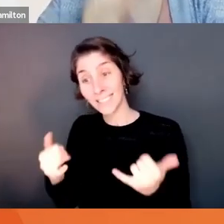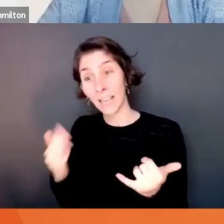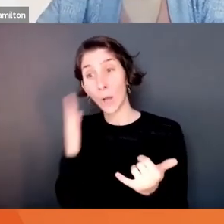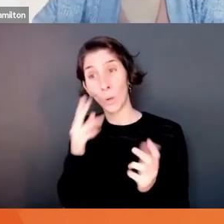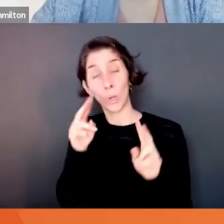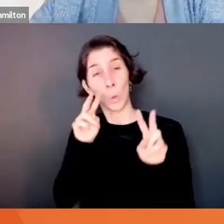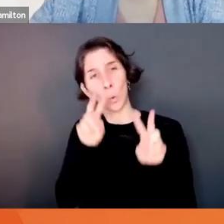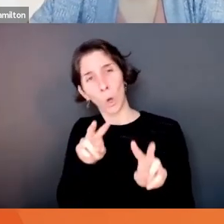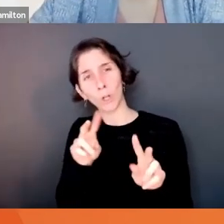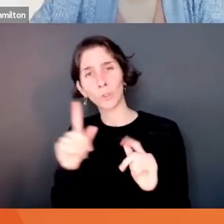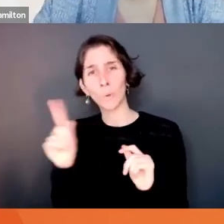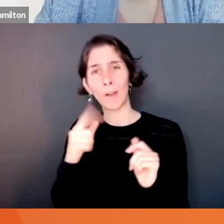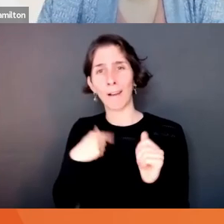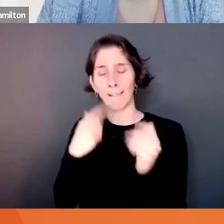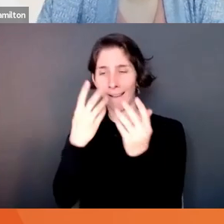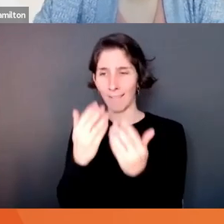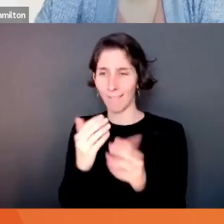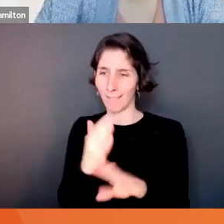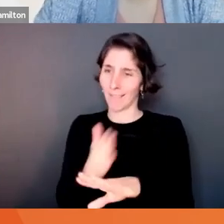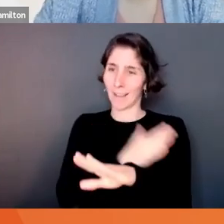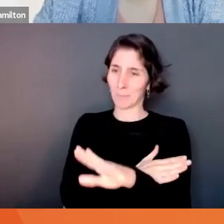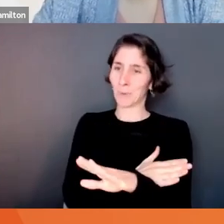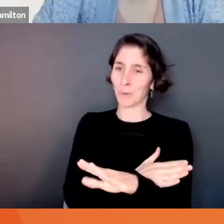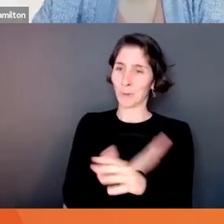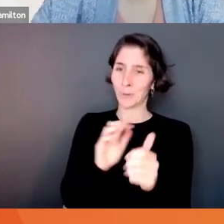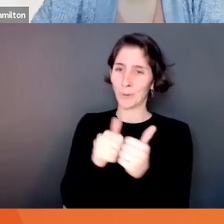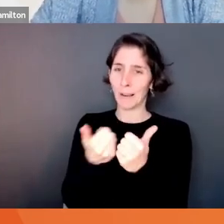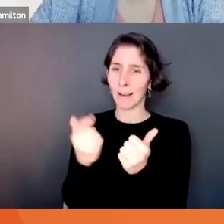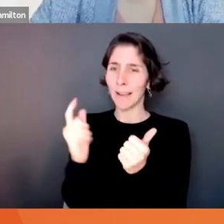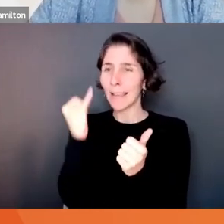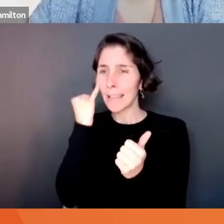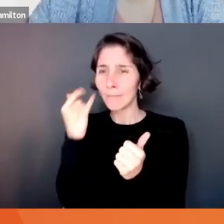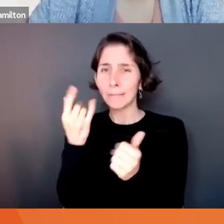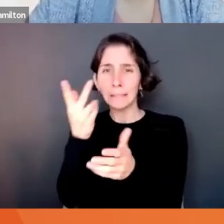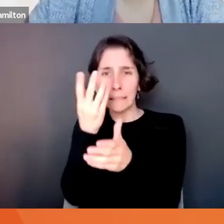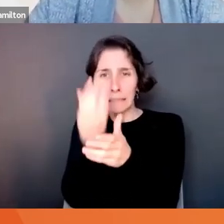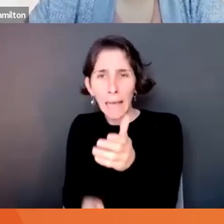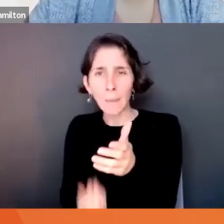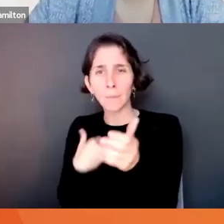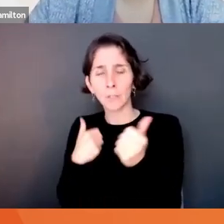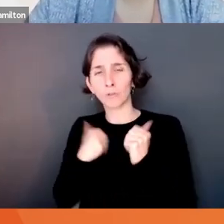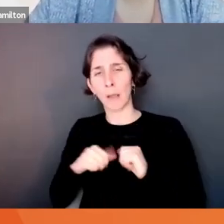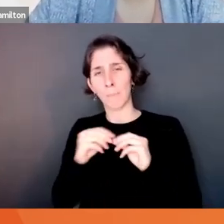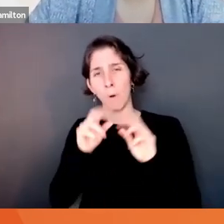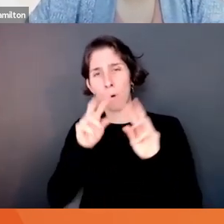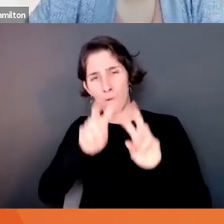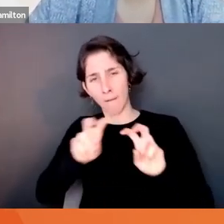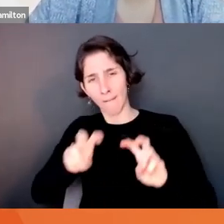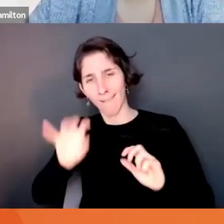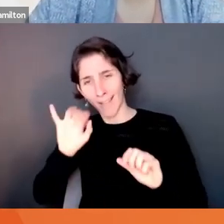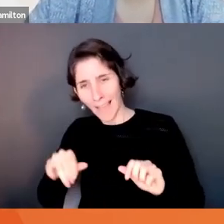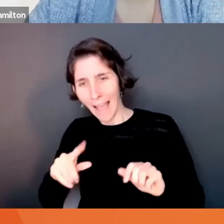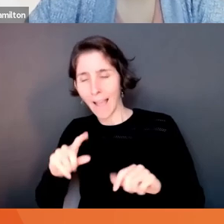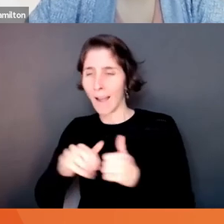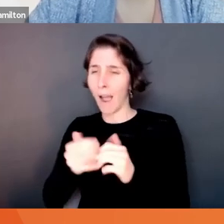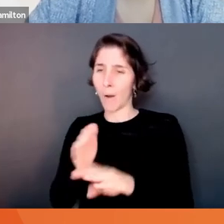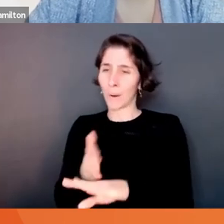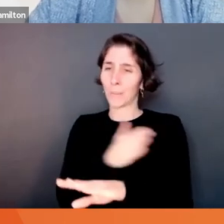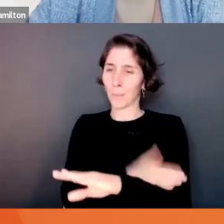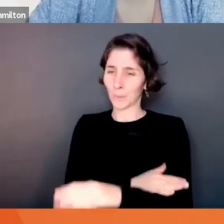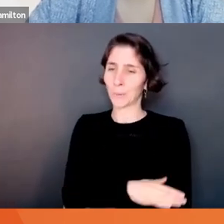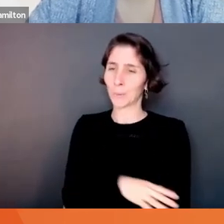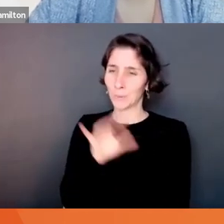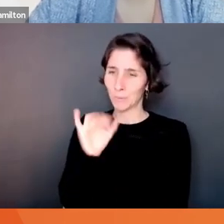better or where the gap is or what's happening around me more than just watching the people. I think that observation thing is pretty big.